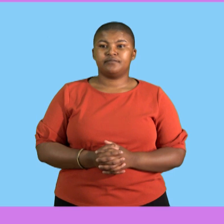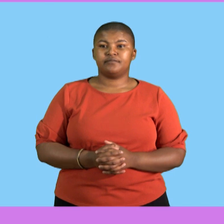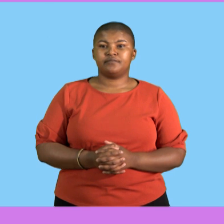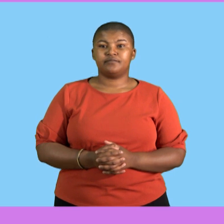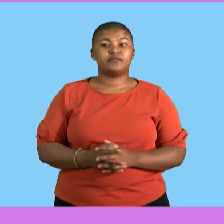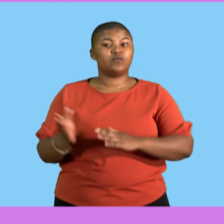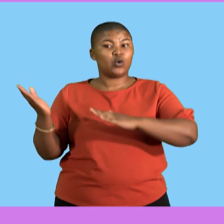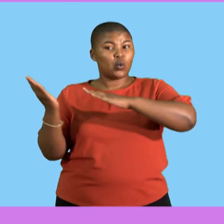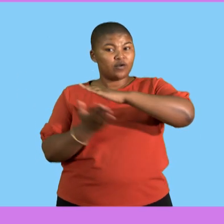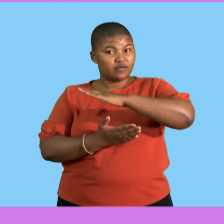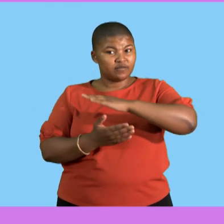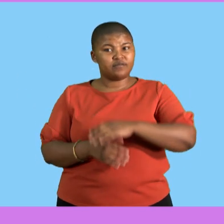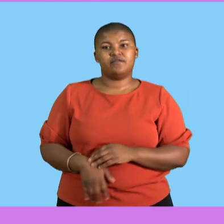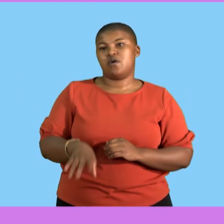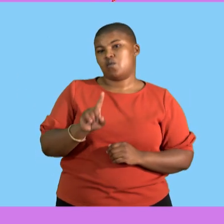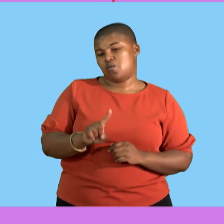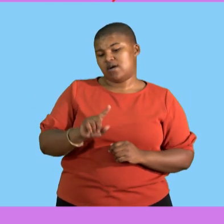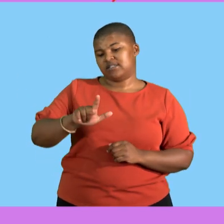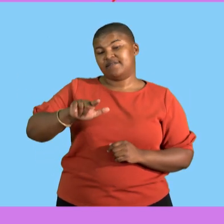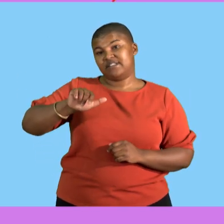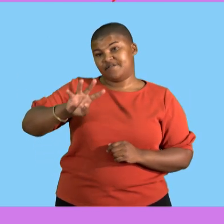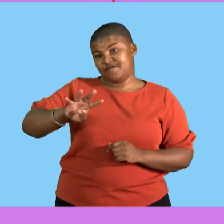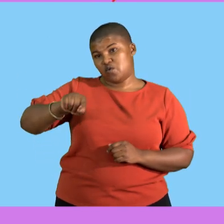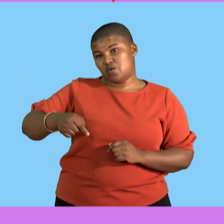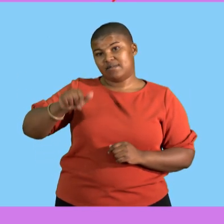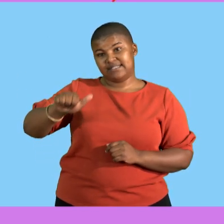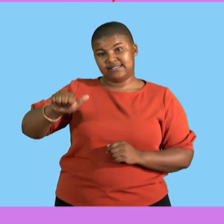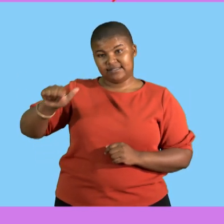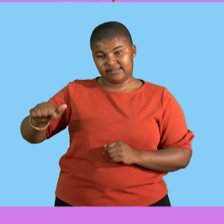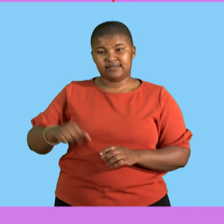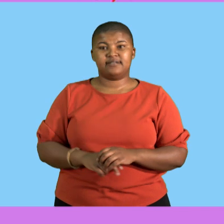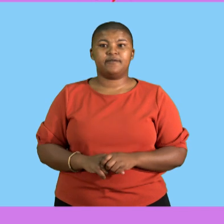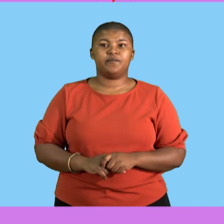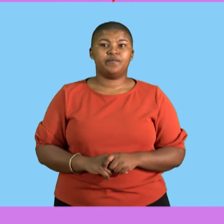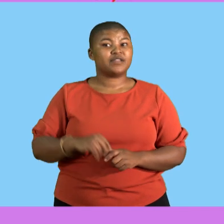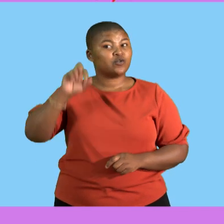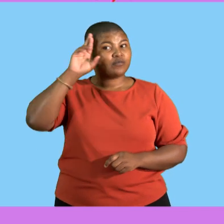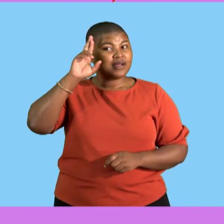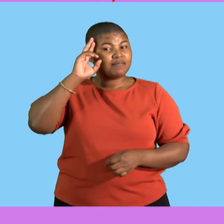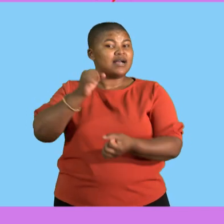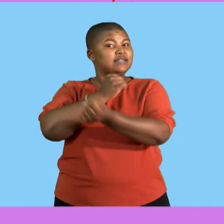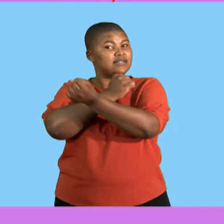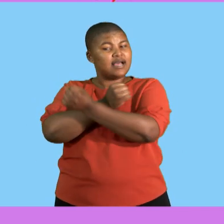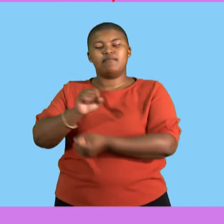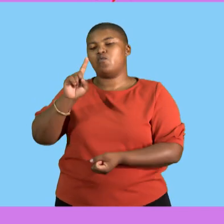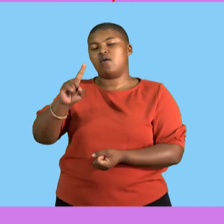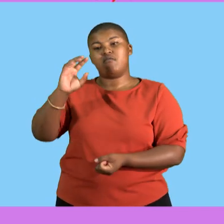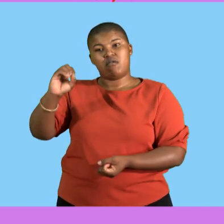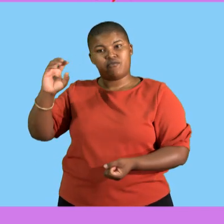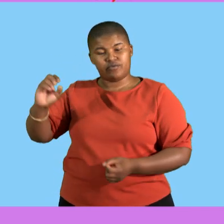£174.66. And remember that, multiply by 100.